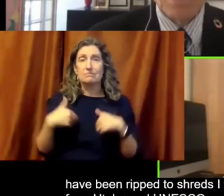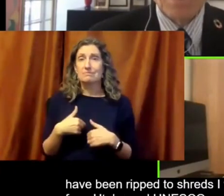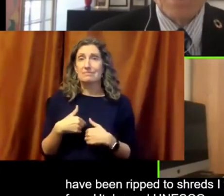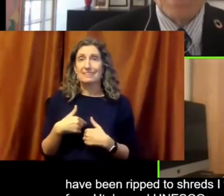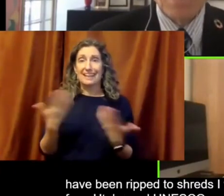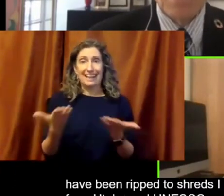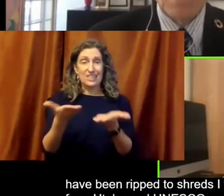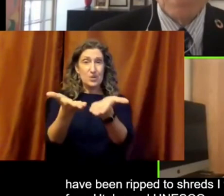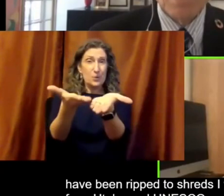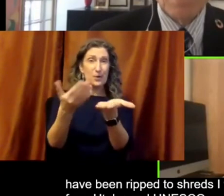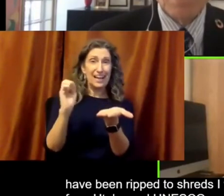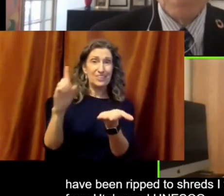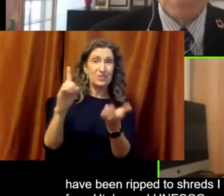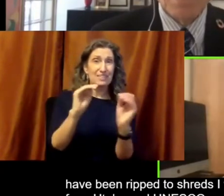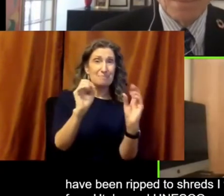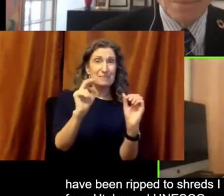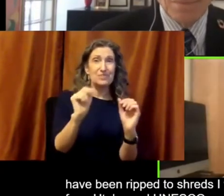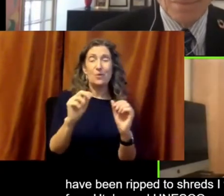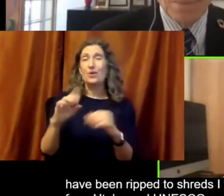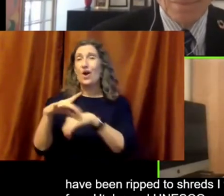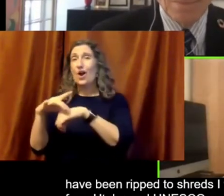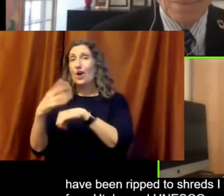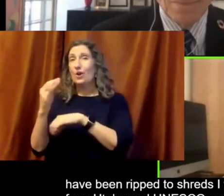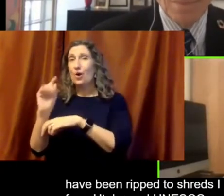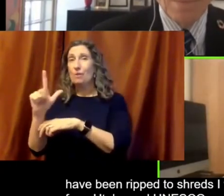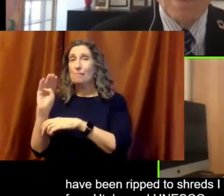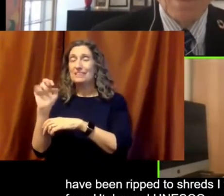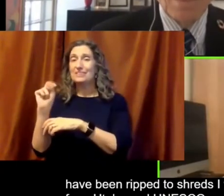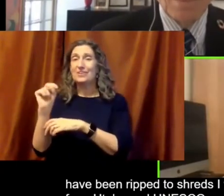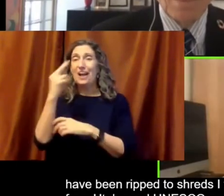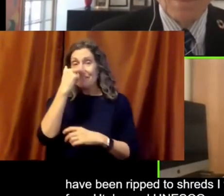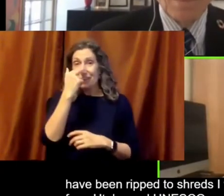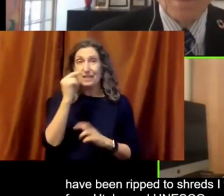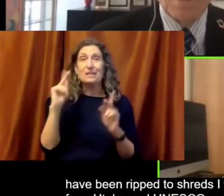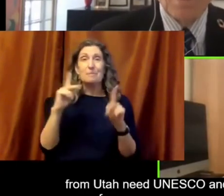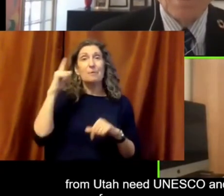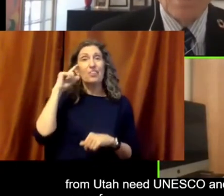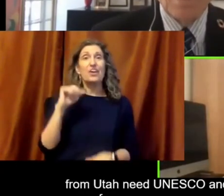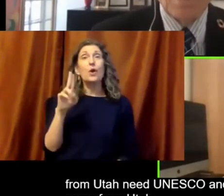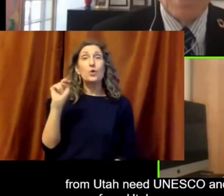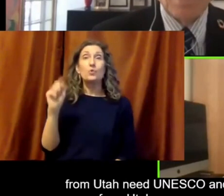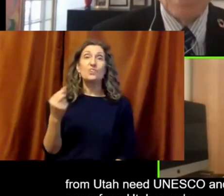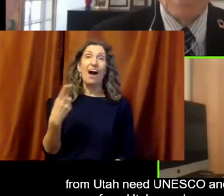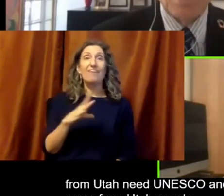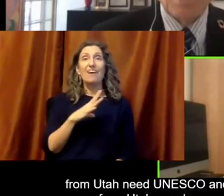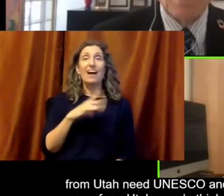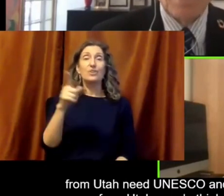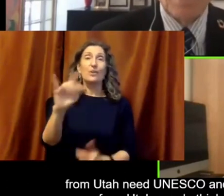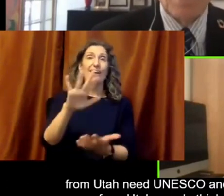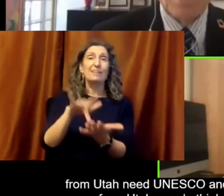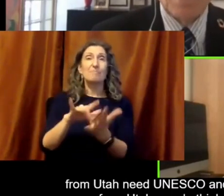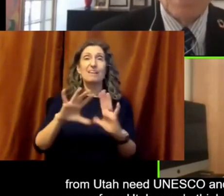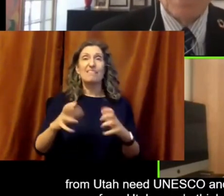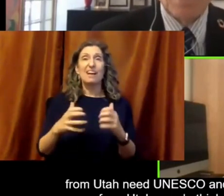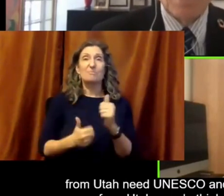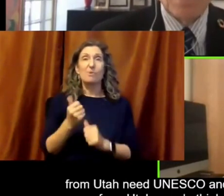And here you are, Education Minnesota. I mean, global Minnesota. I come from Utah. People think of us as kind of like,